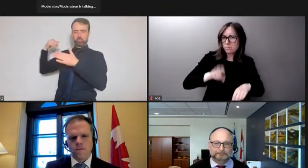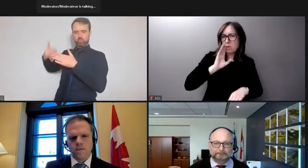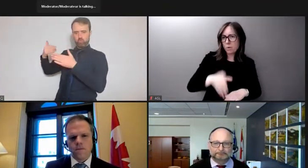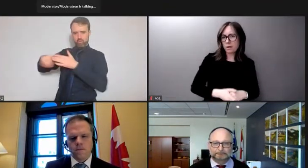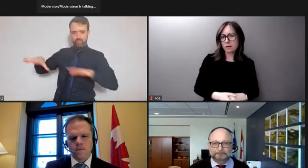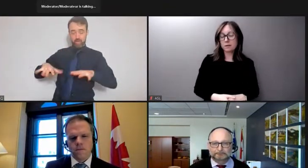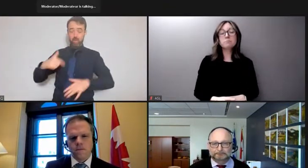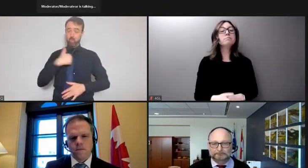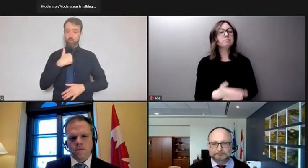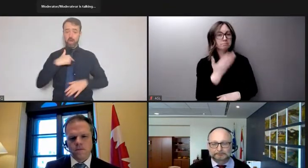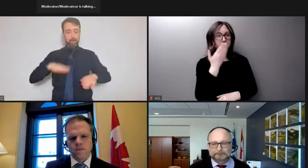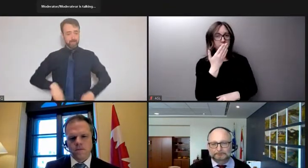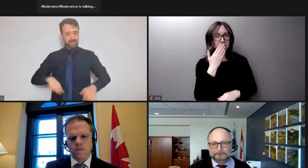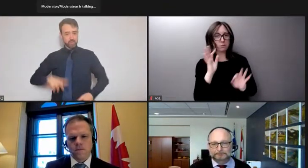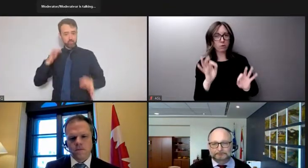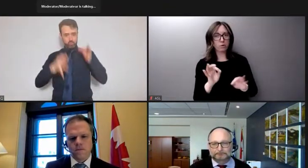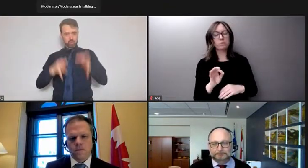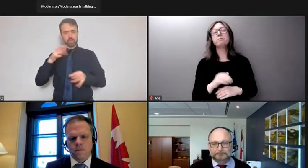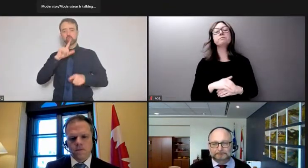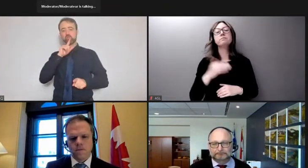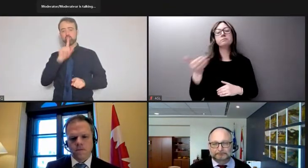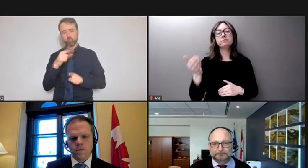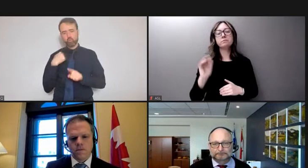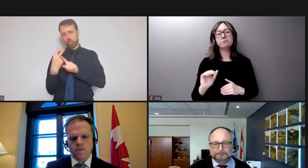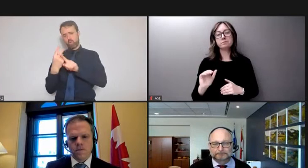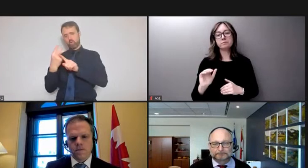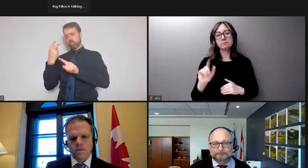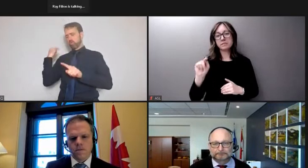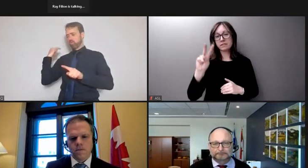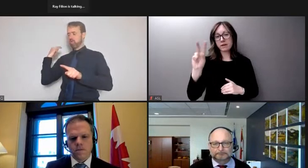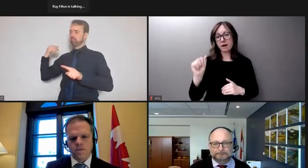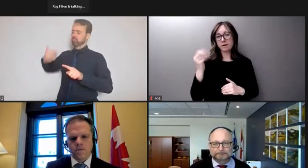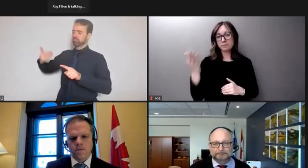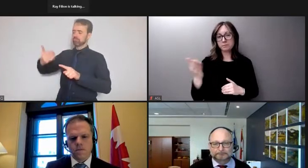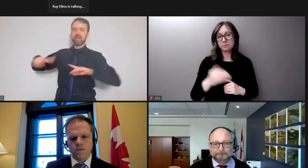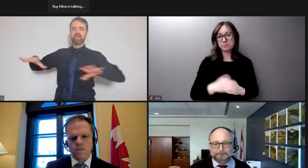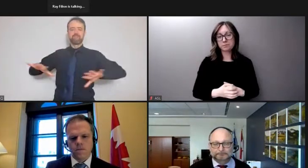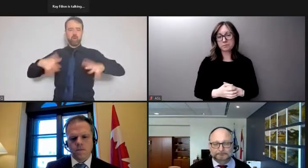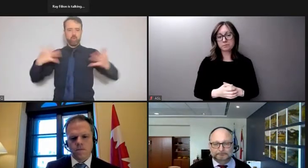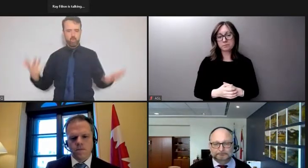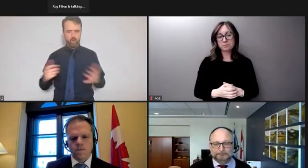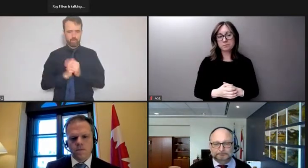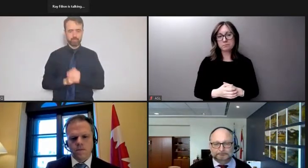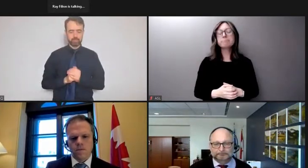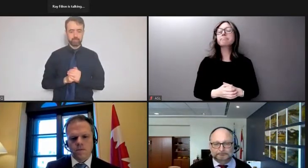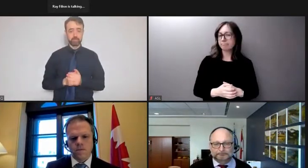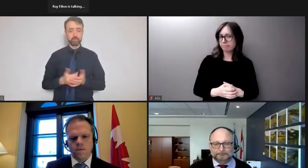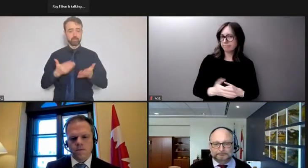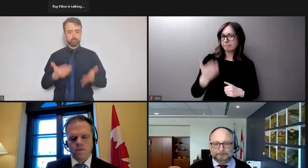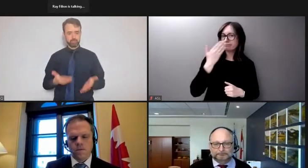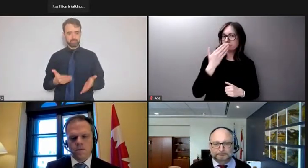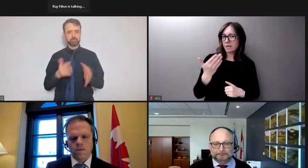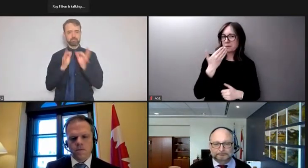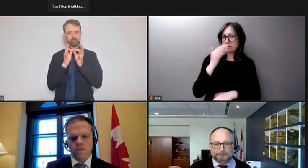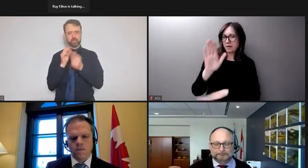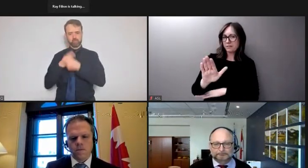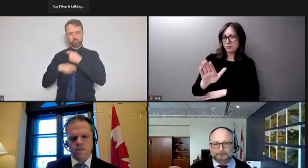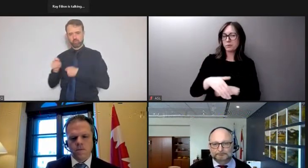Thank you very much. We'll pass to Raymond Filion, TVA. Thank you very Bonjour to all. In following the question of my colleague,